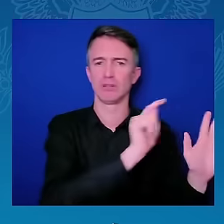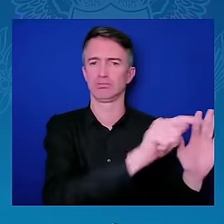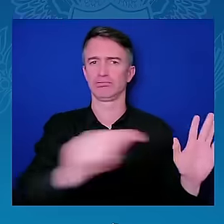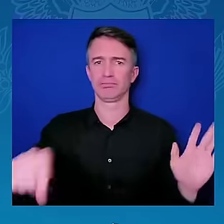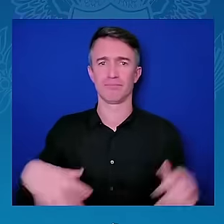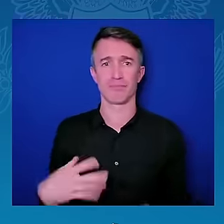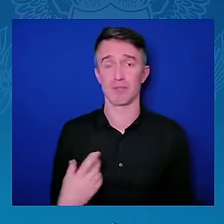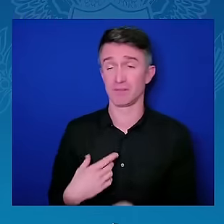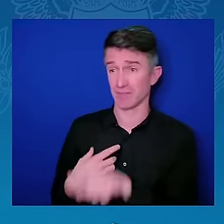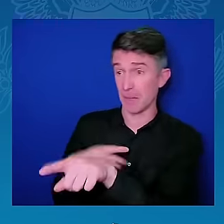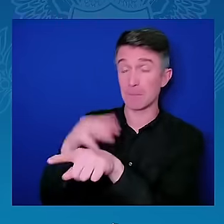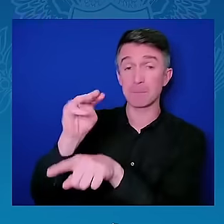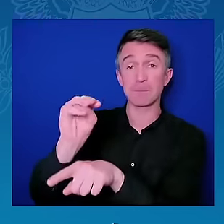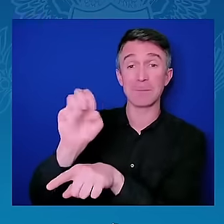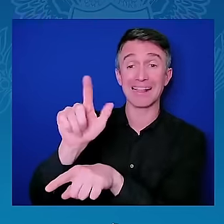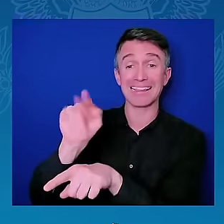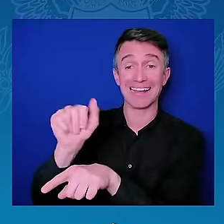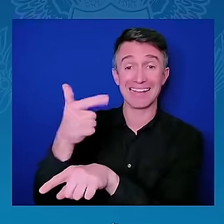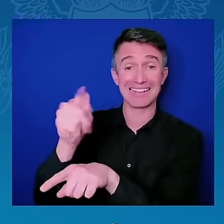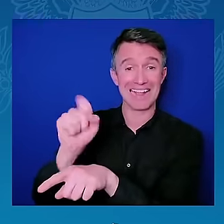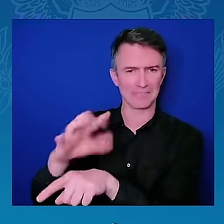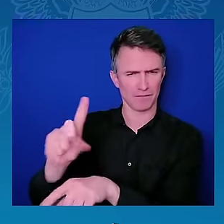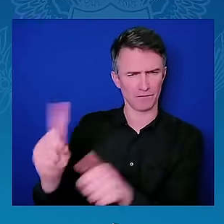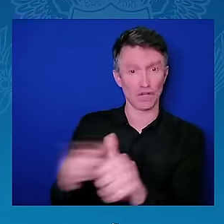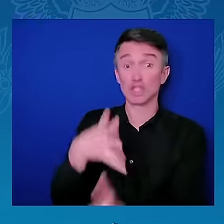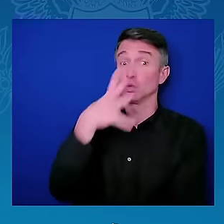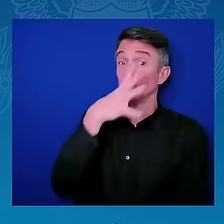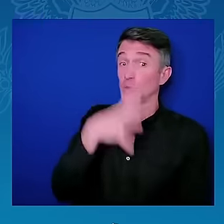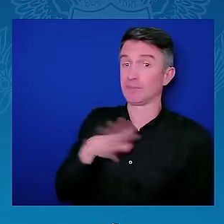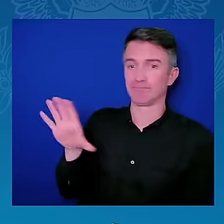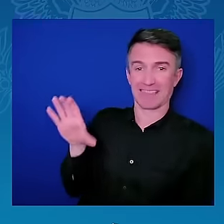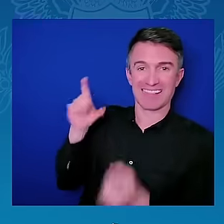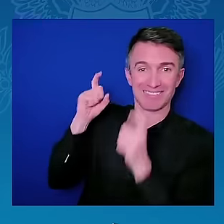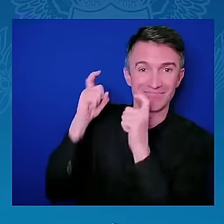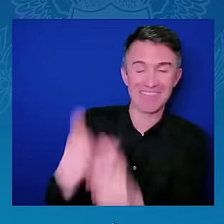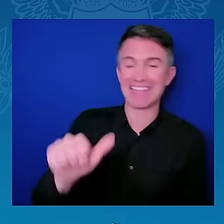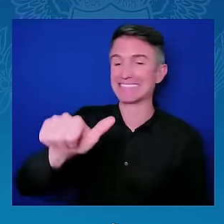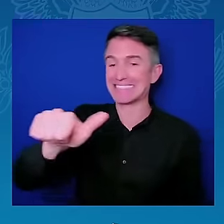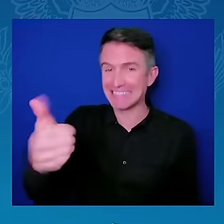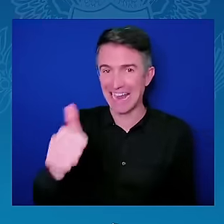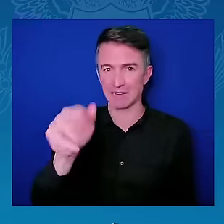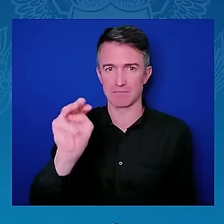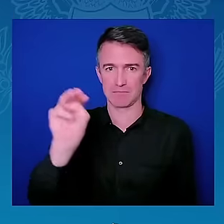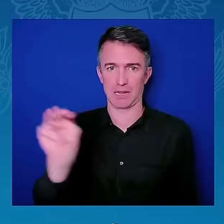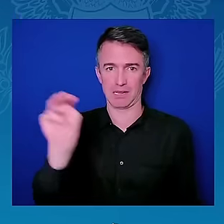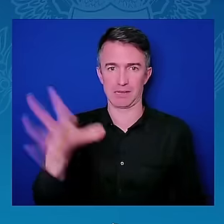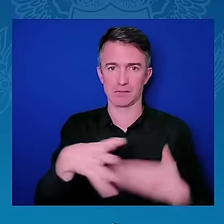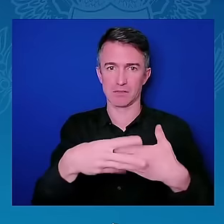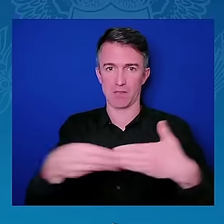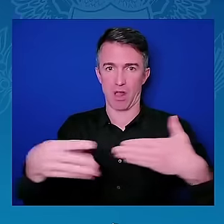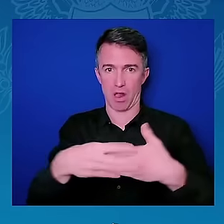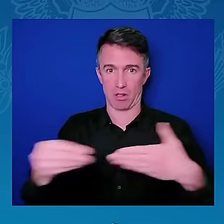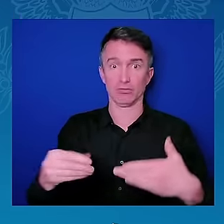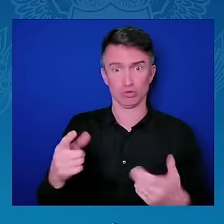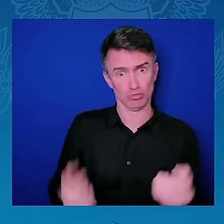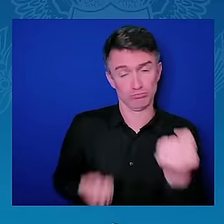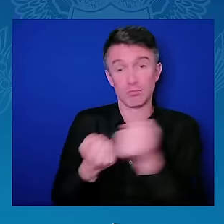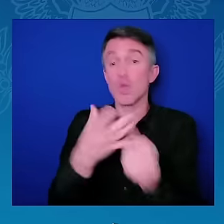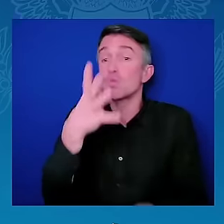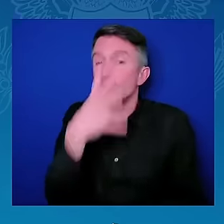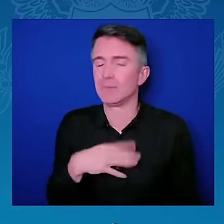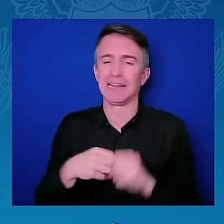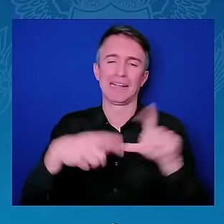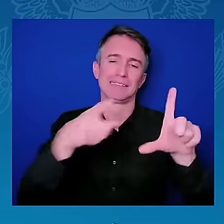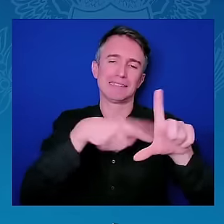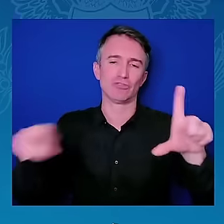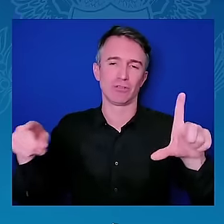And so, essentially, this is how it all happened, is a simplified version. I got on the phone and I called